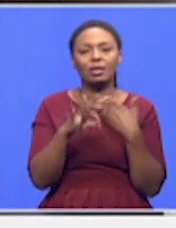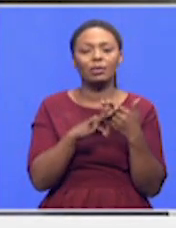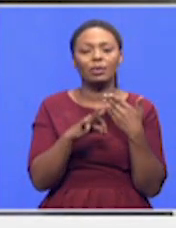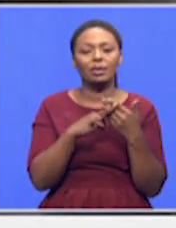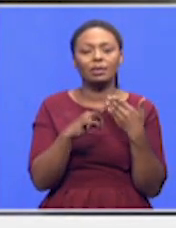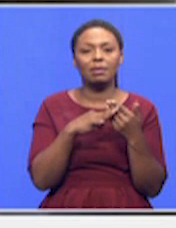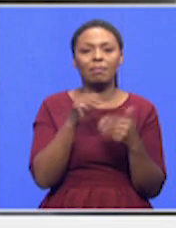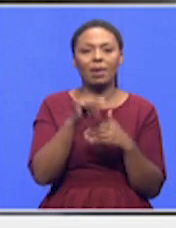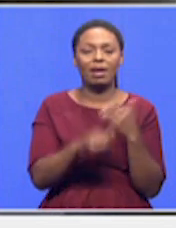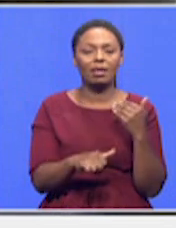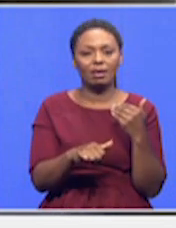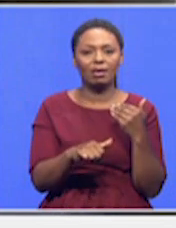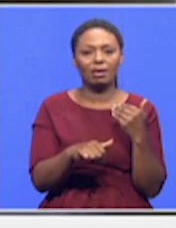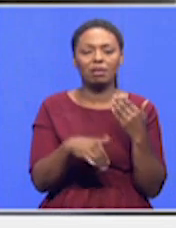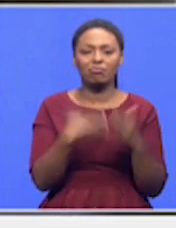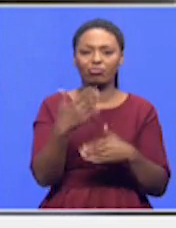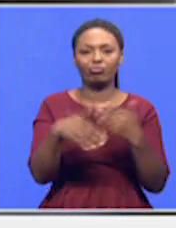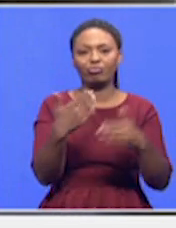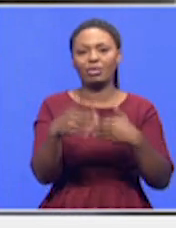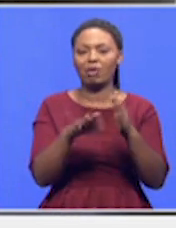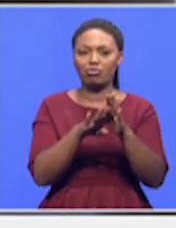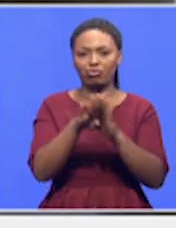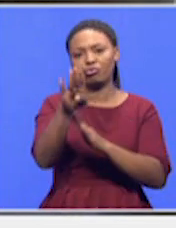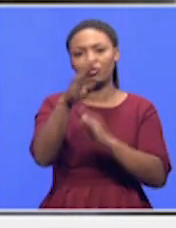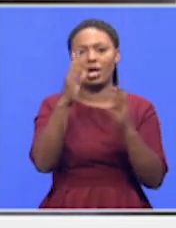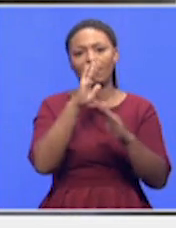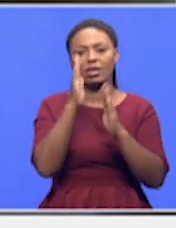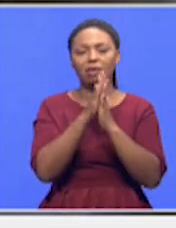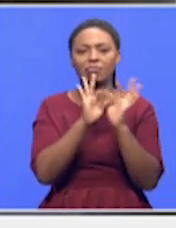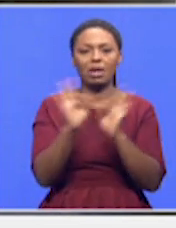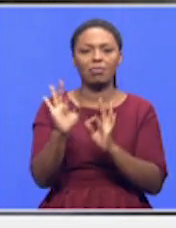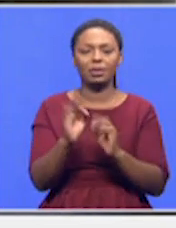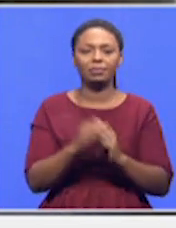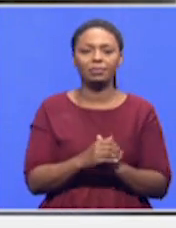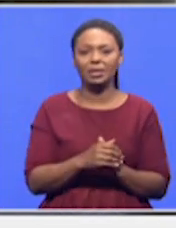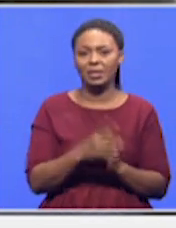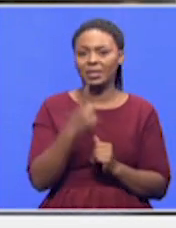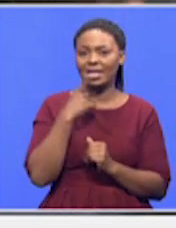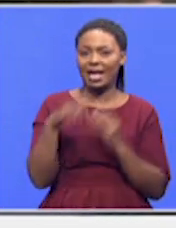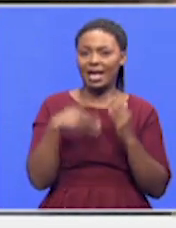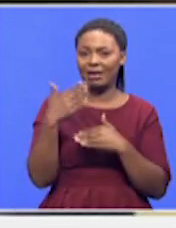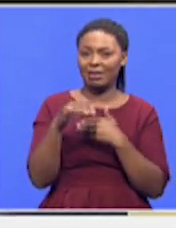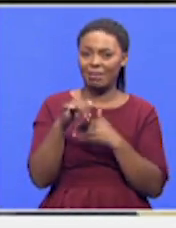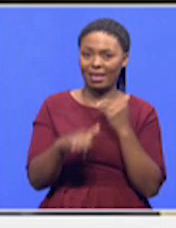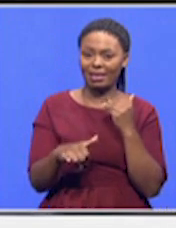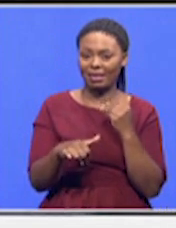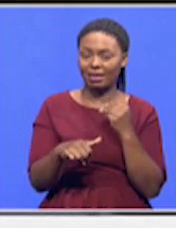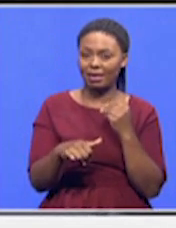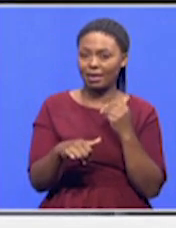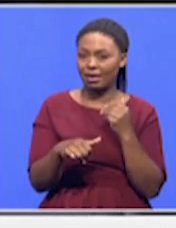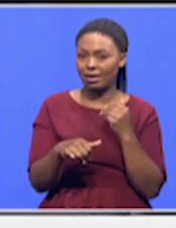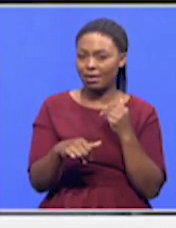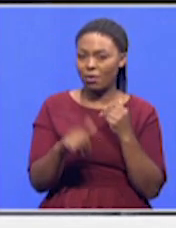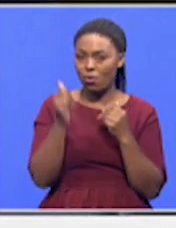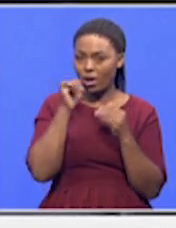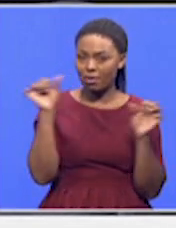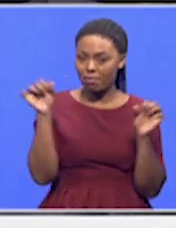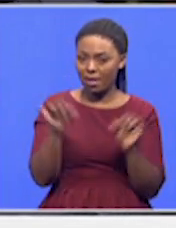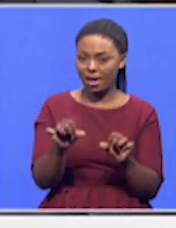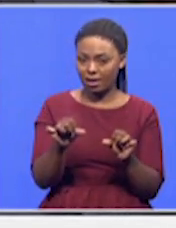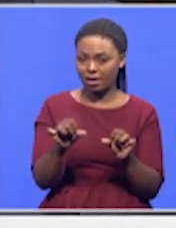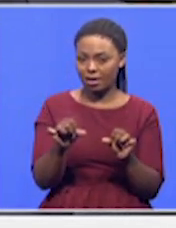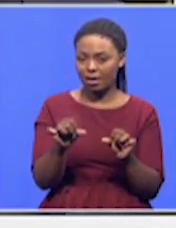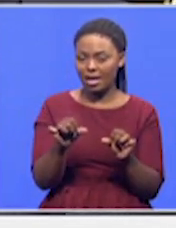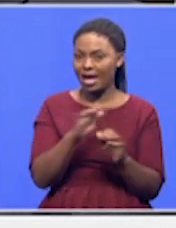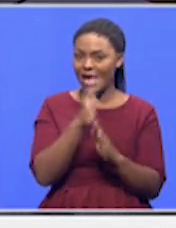it will be up and running. And we'll be seeing a different tune. So you're saying after a month, we will see when we come back, residents